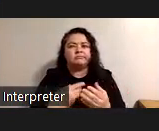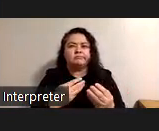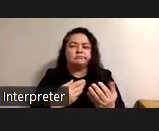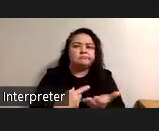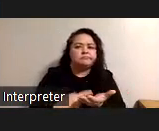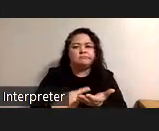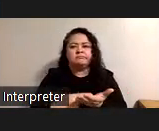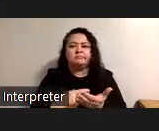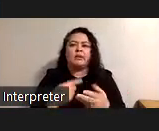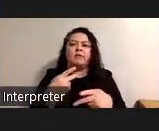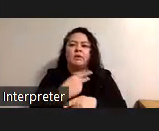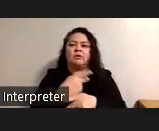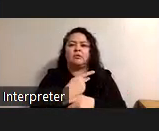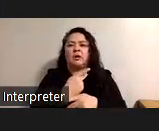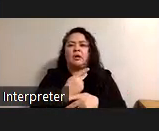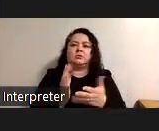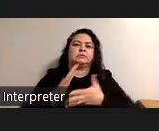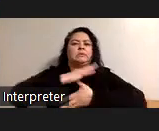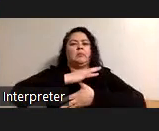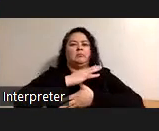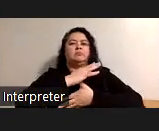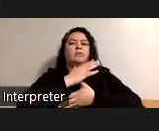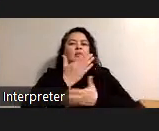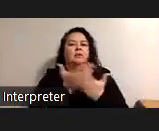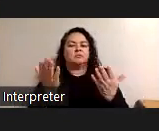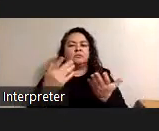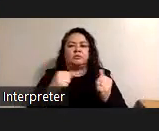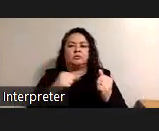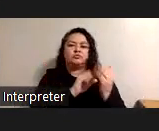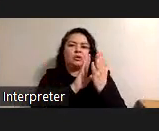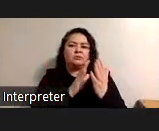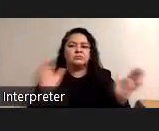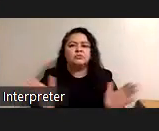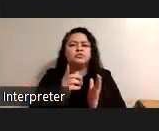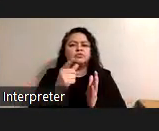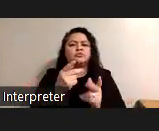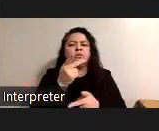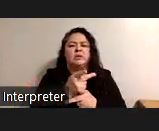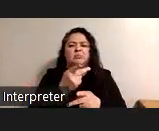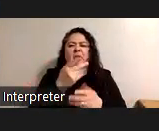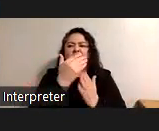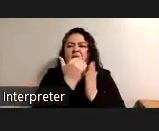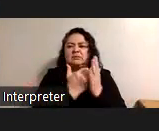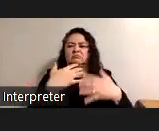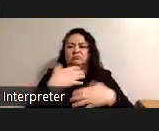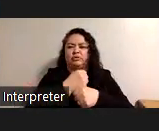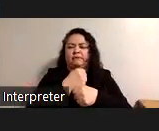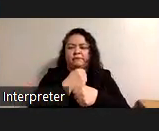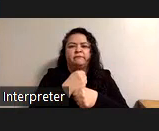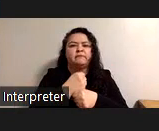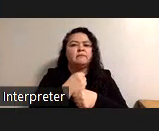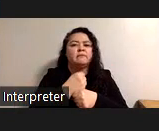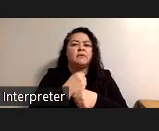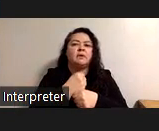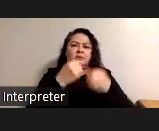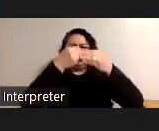these are the top things i want to address and i'll encourage you to keep that list as brief as you can if you send a